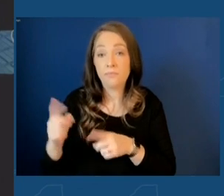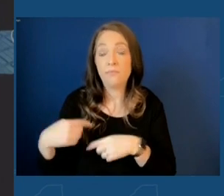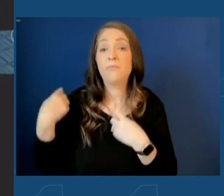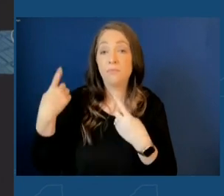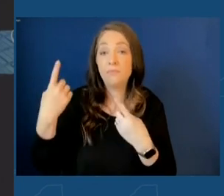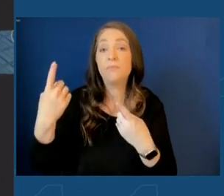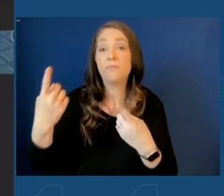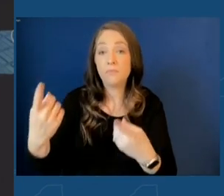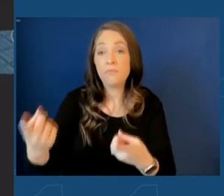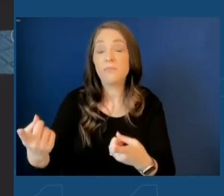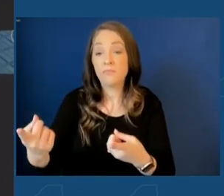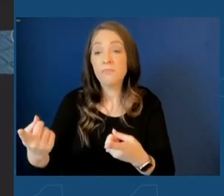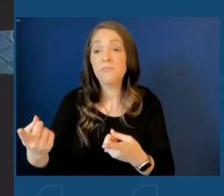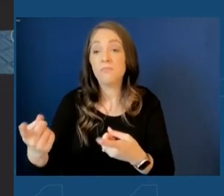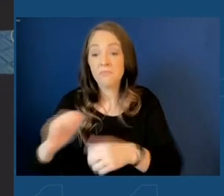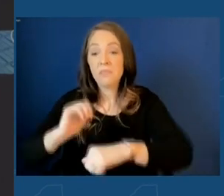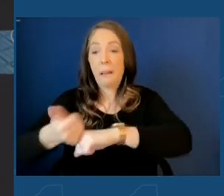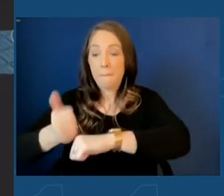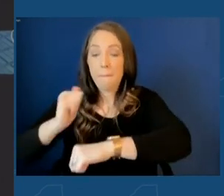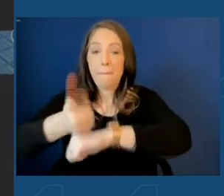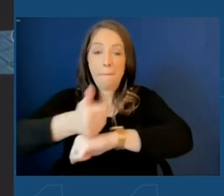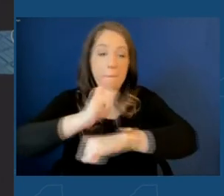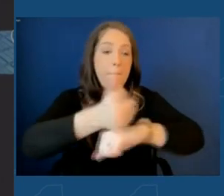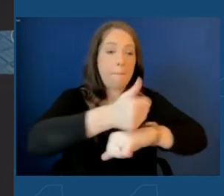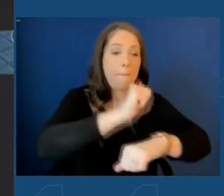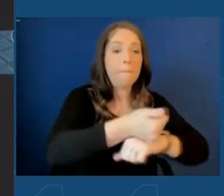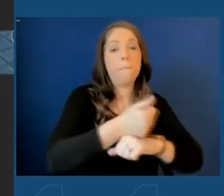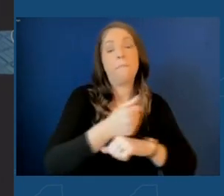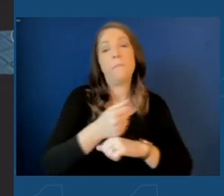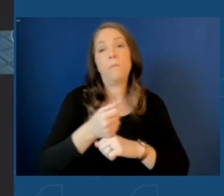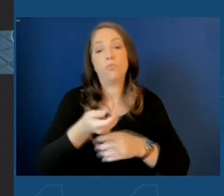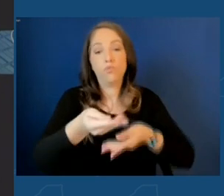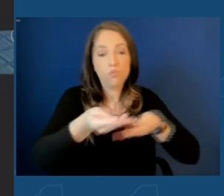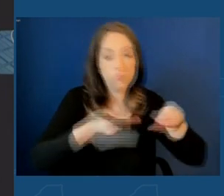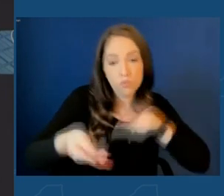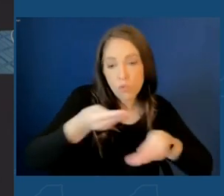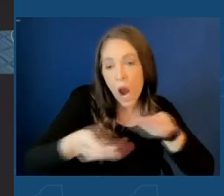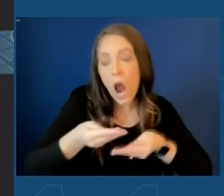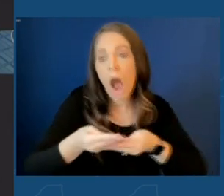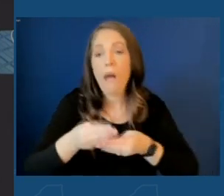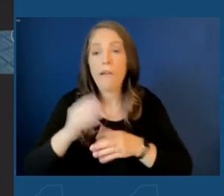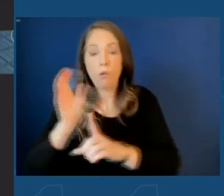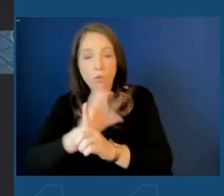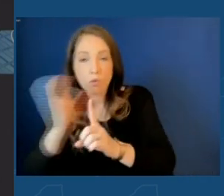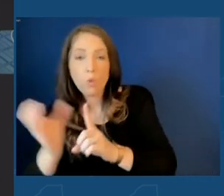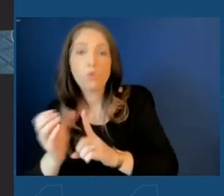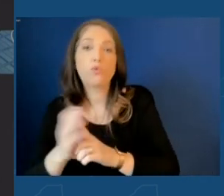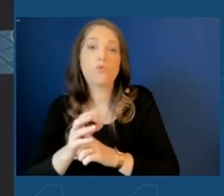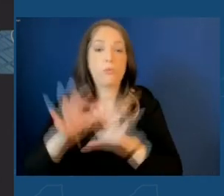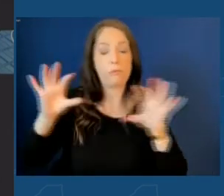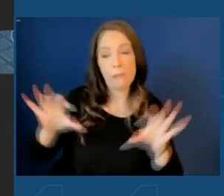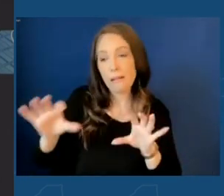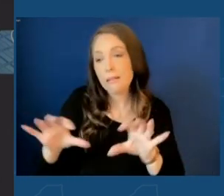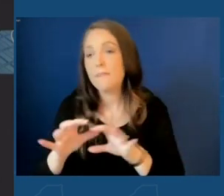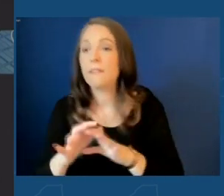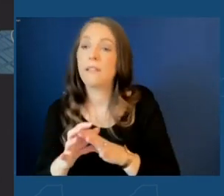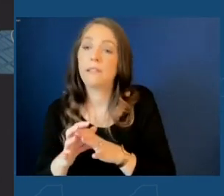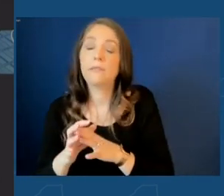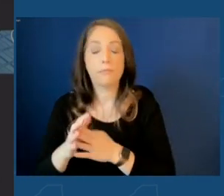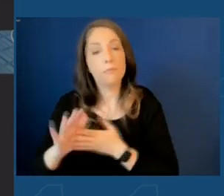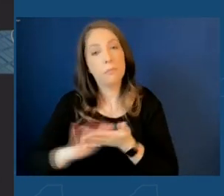it created hubs of trade and culture and energy and activity that became the industrial heartland. Today,